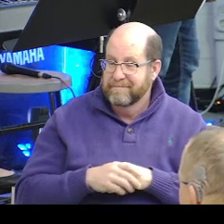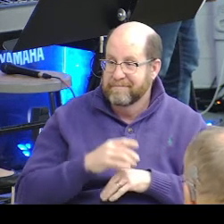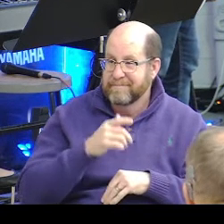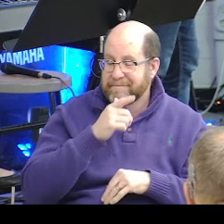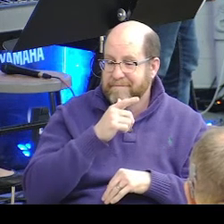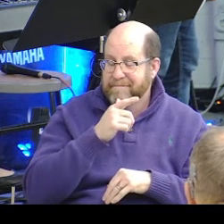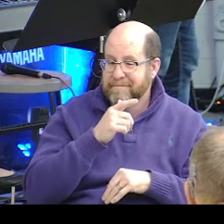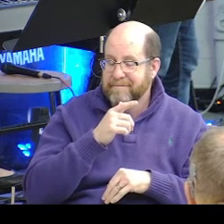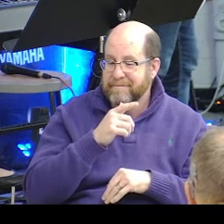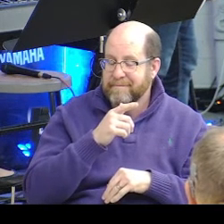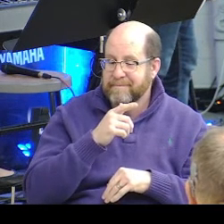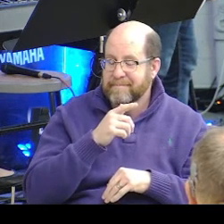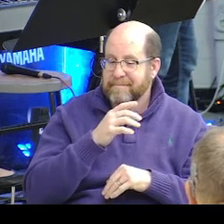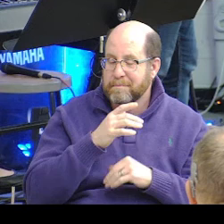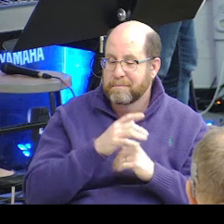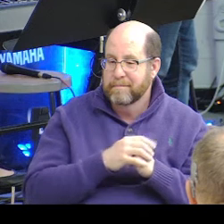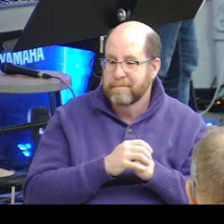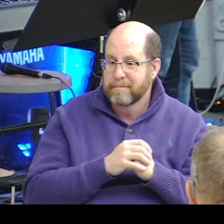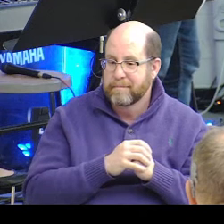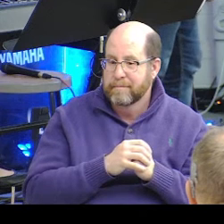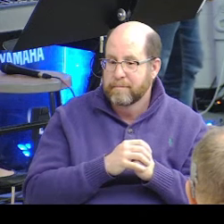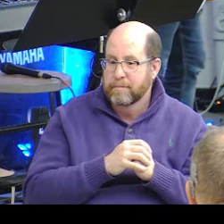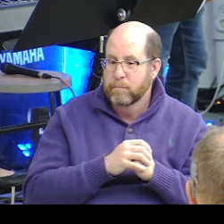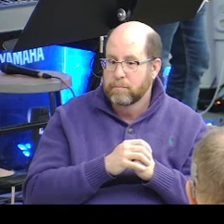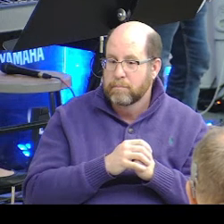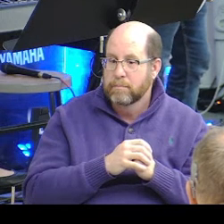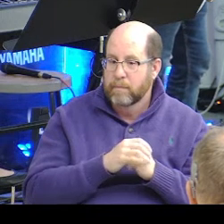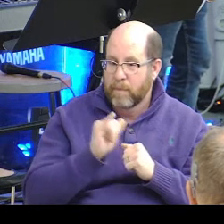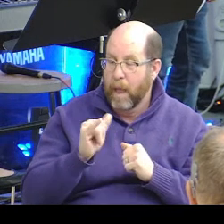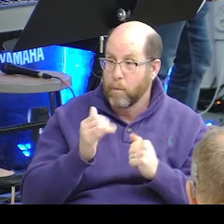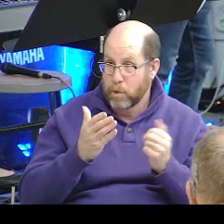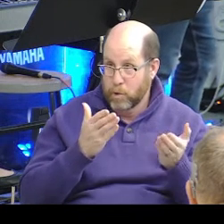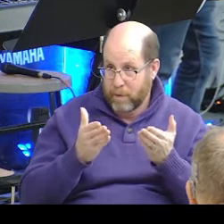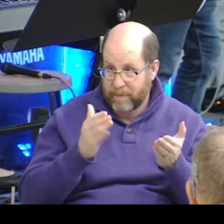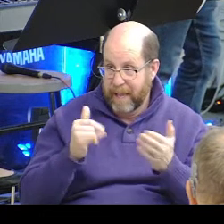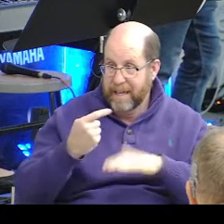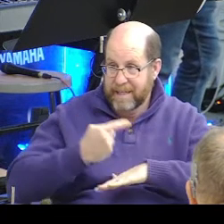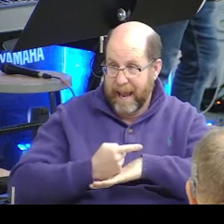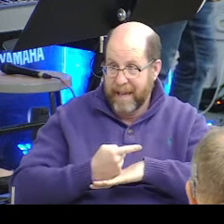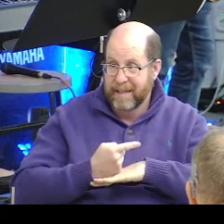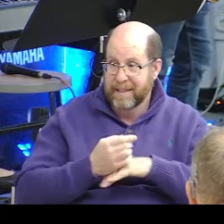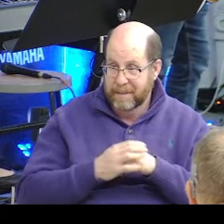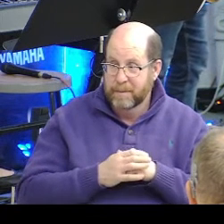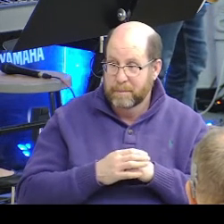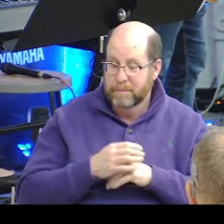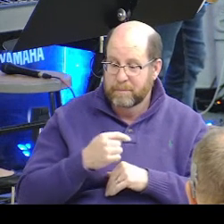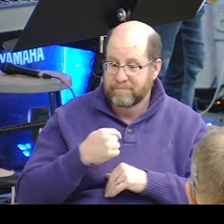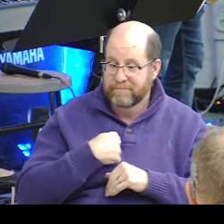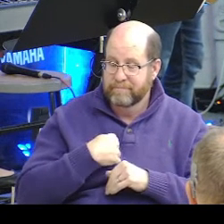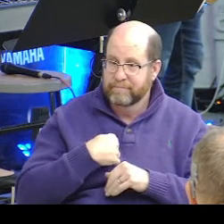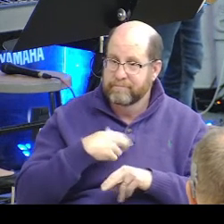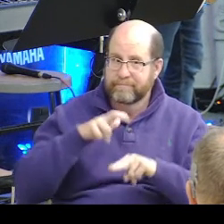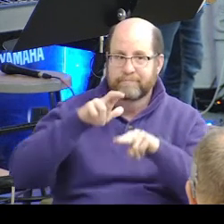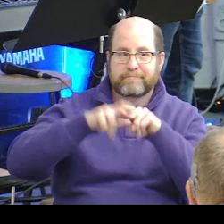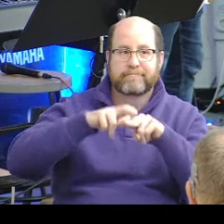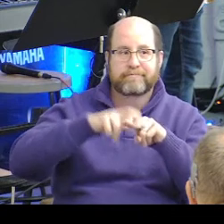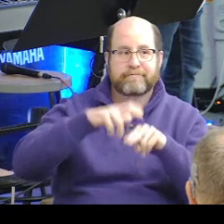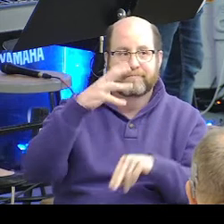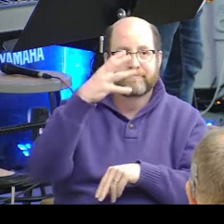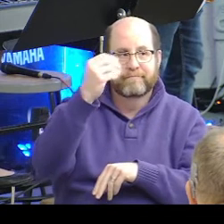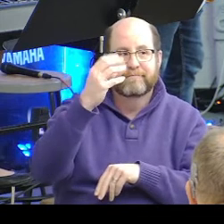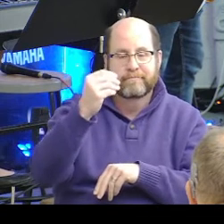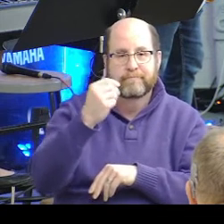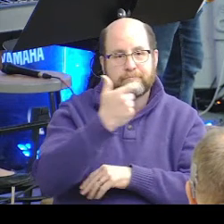Later on that day was the lunch that was served. I was sitting outside with Catherine